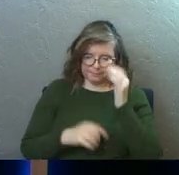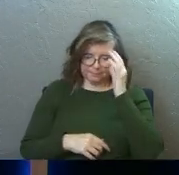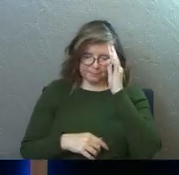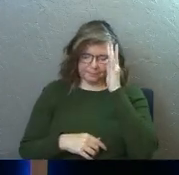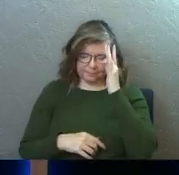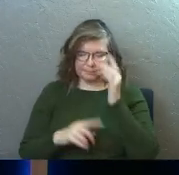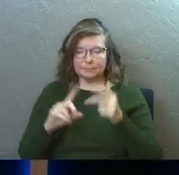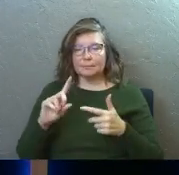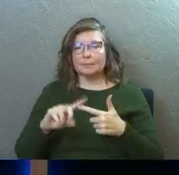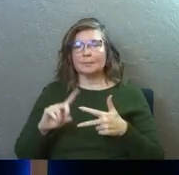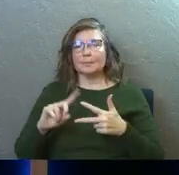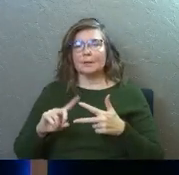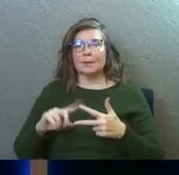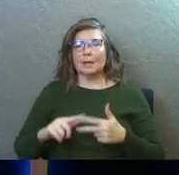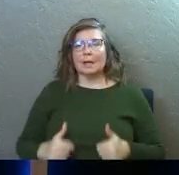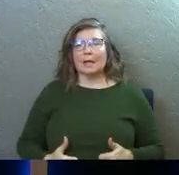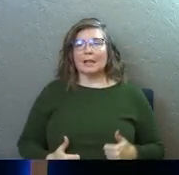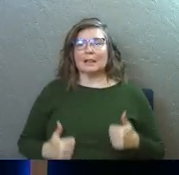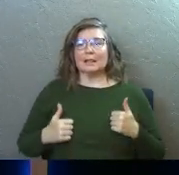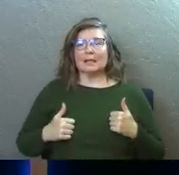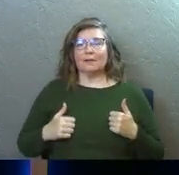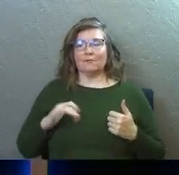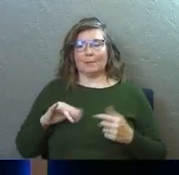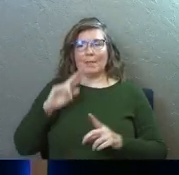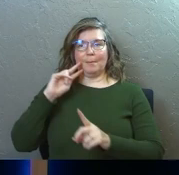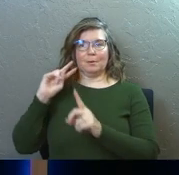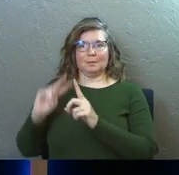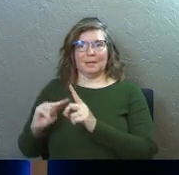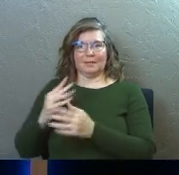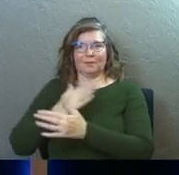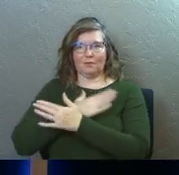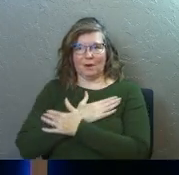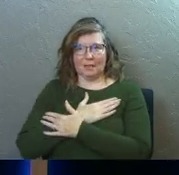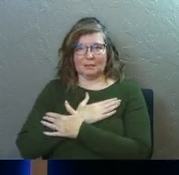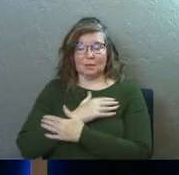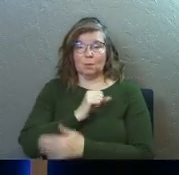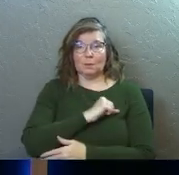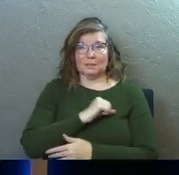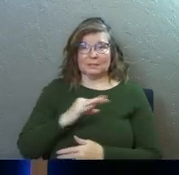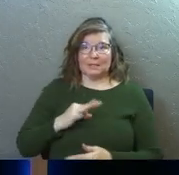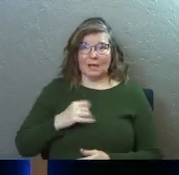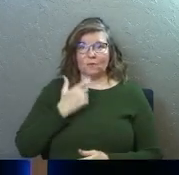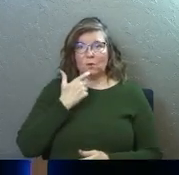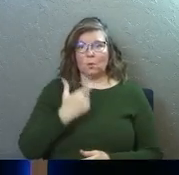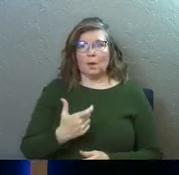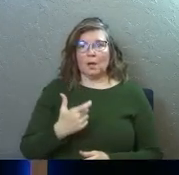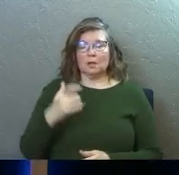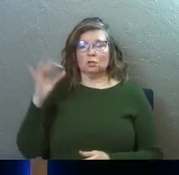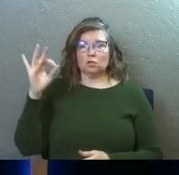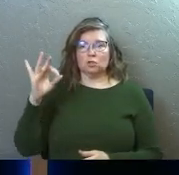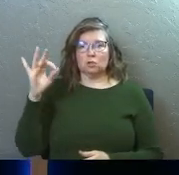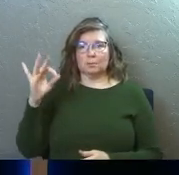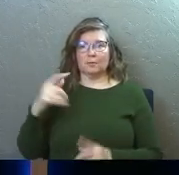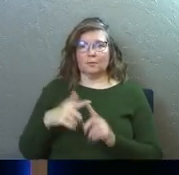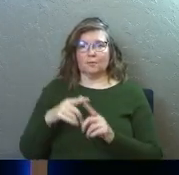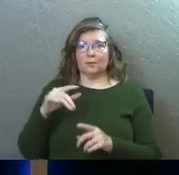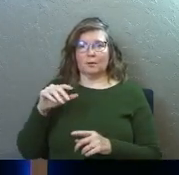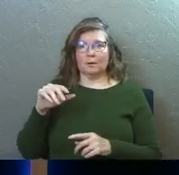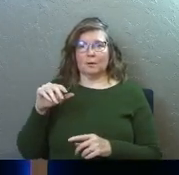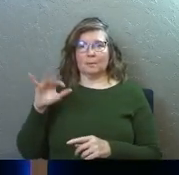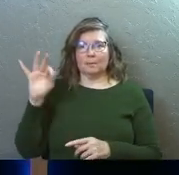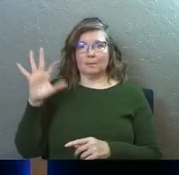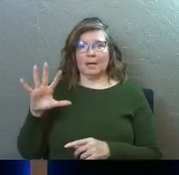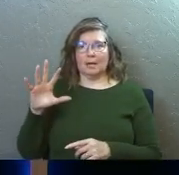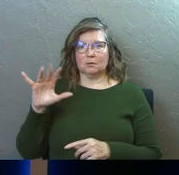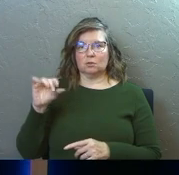The second thing is to live from a place of rest. We, as a staff, watched a sermon from Pastor Wayne